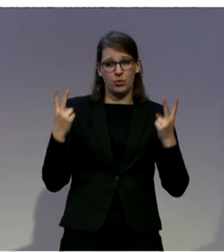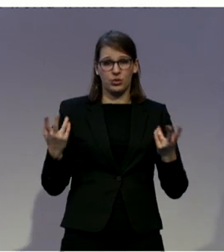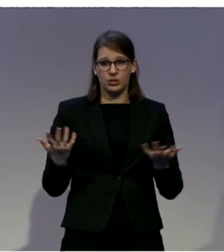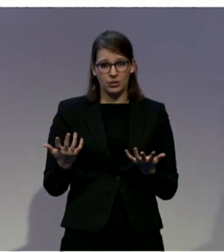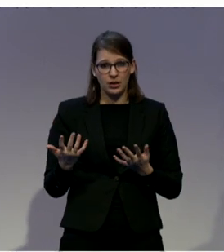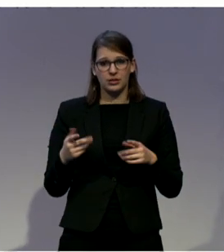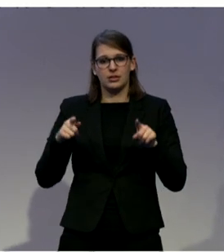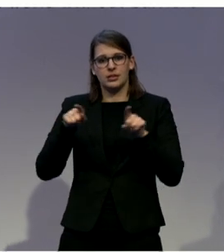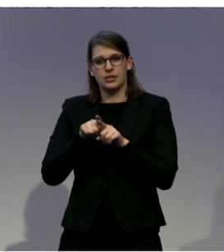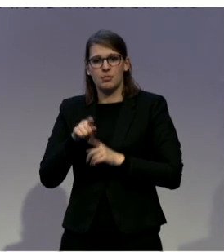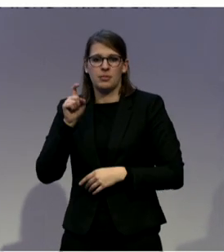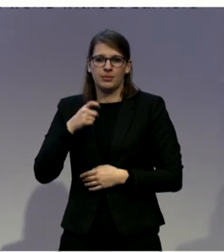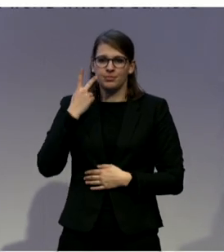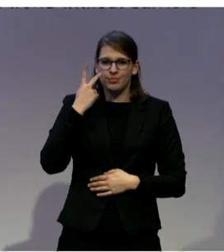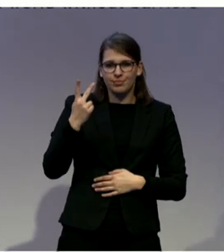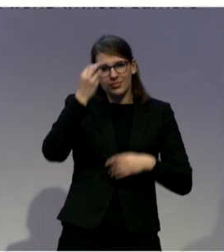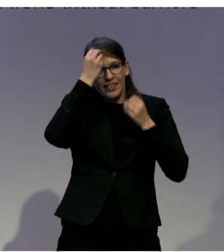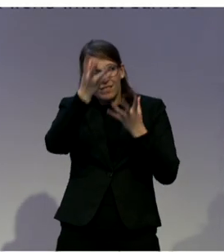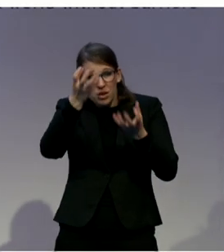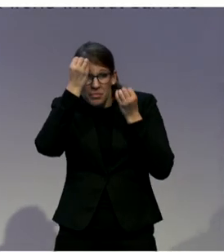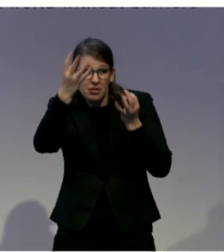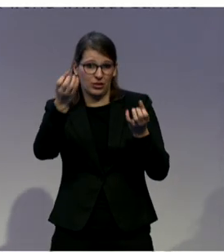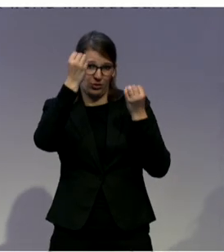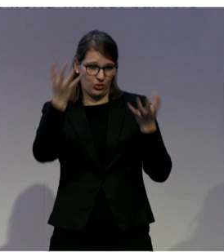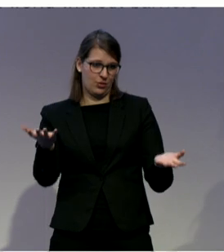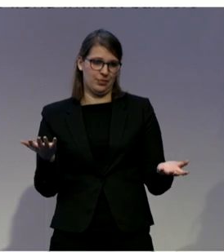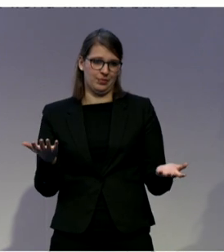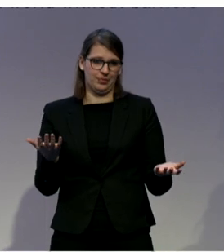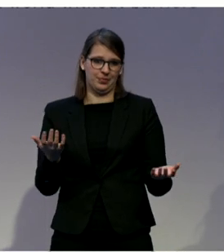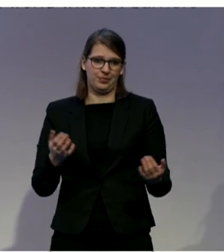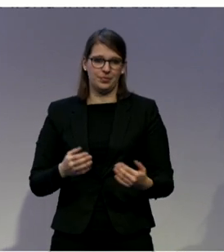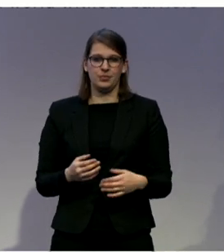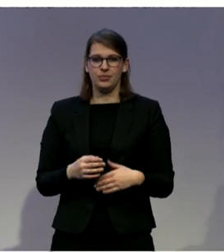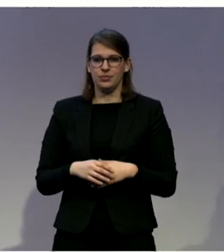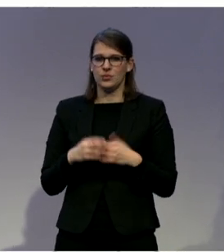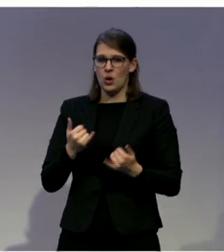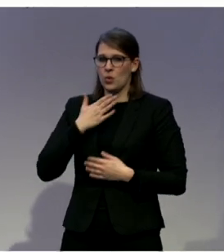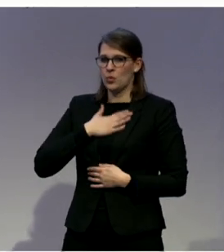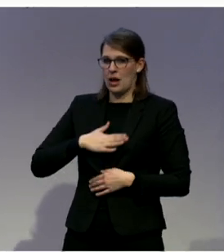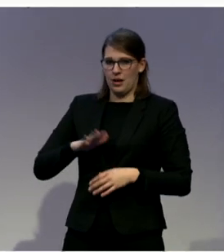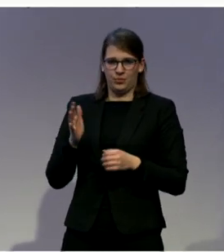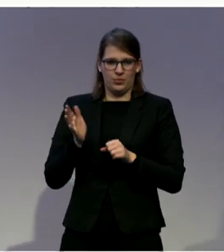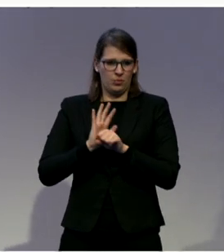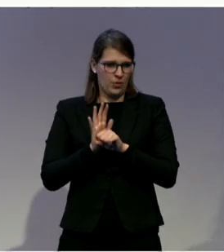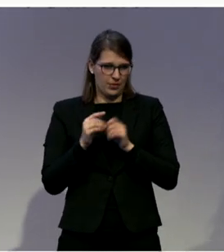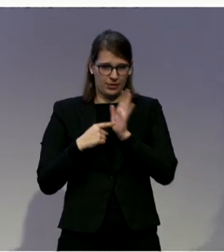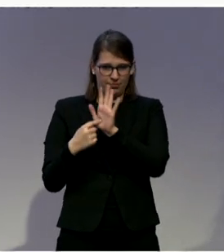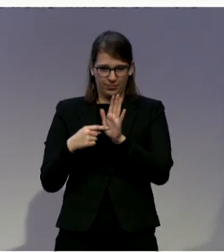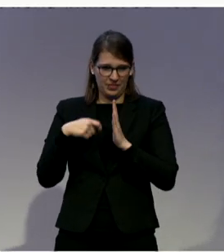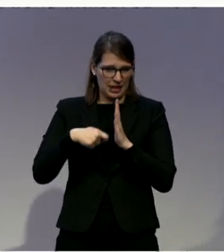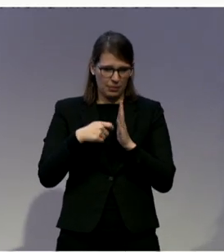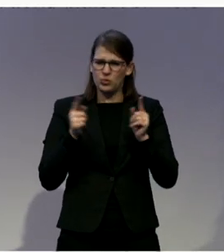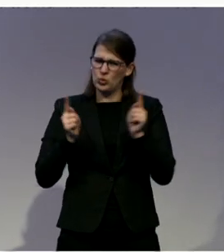adaptation. So, what I'd like to finish on is a slide, or sorry, a video, which is very short, which just kind of brings this to life.